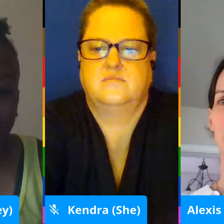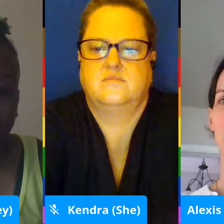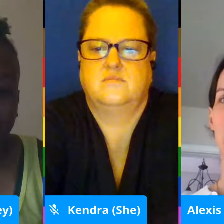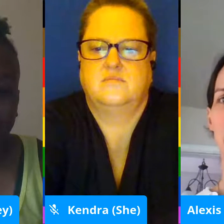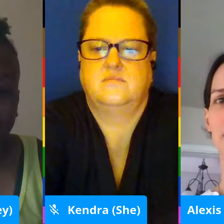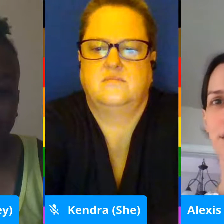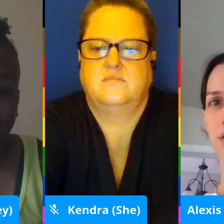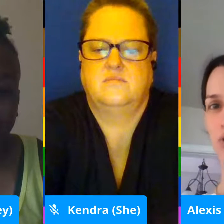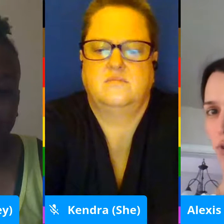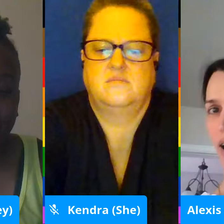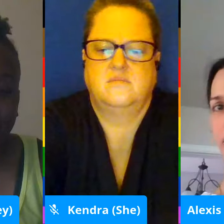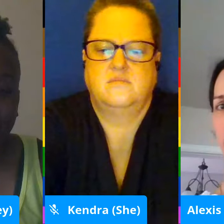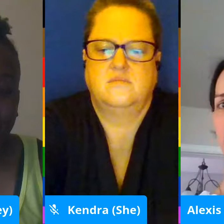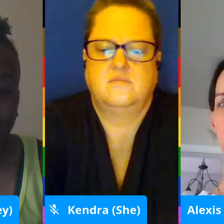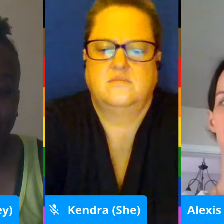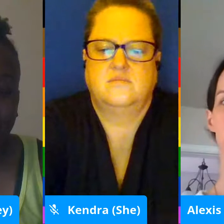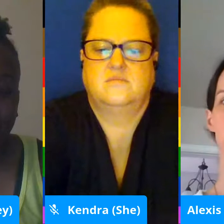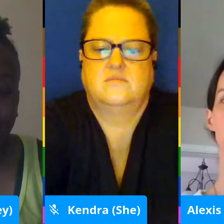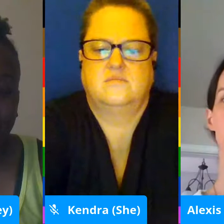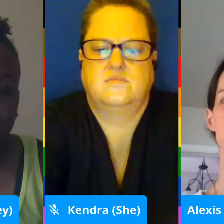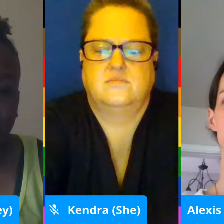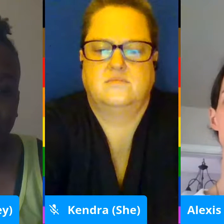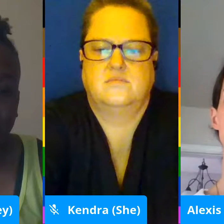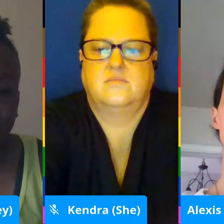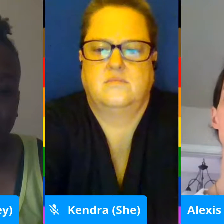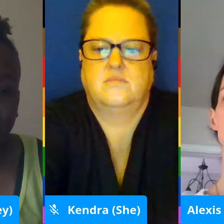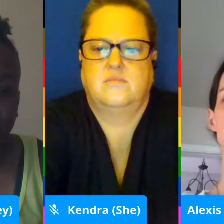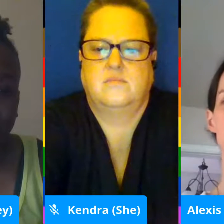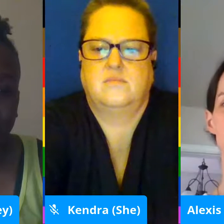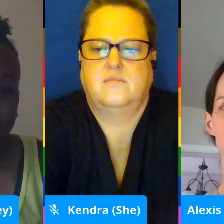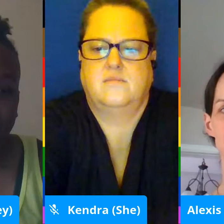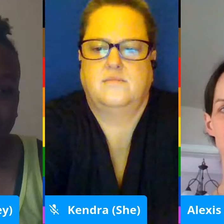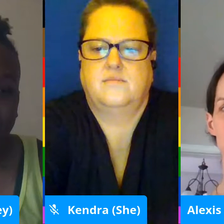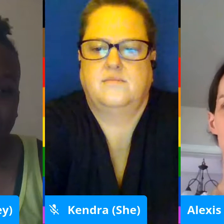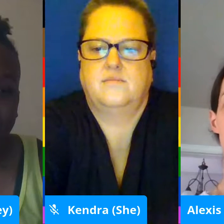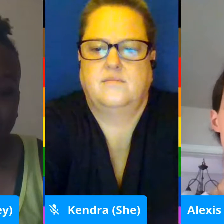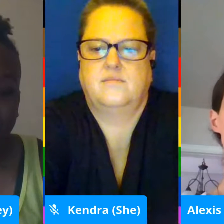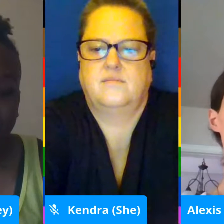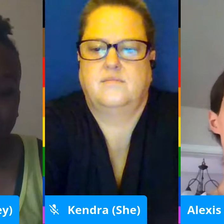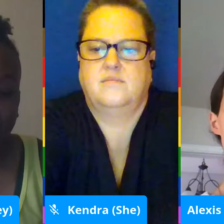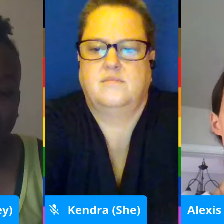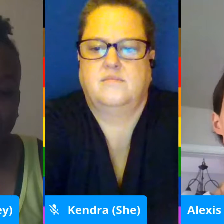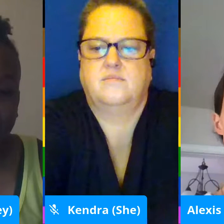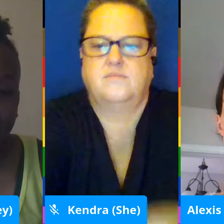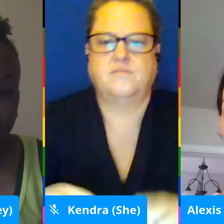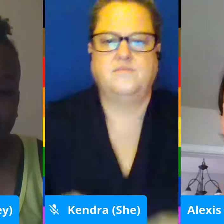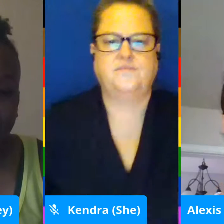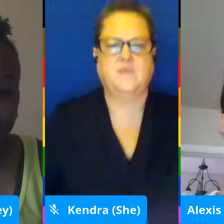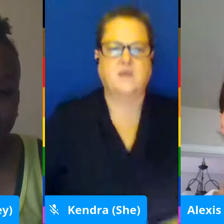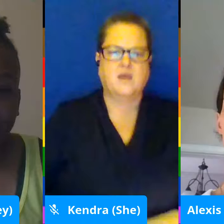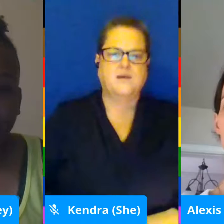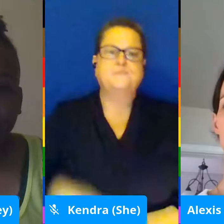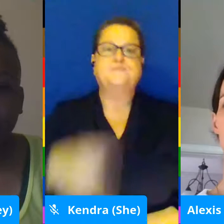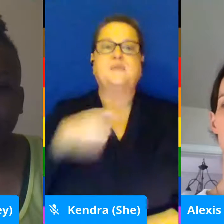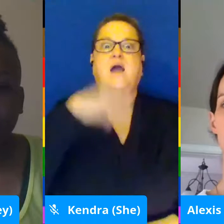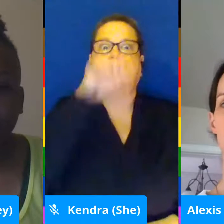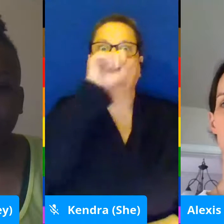So I've tried making ice cream recently. And I'm not exactly sure